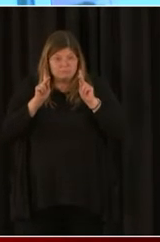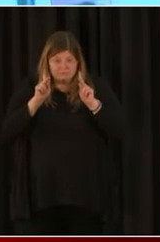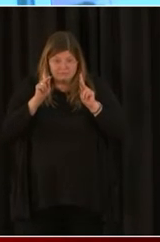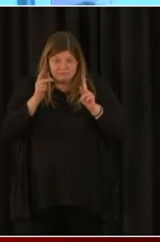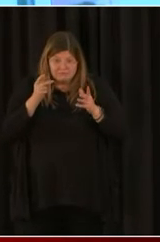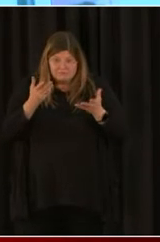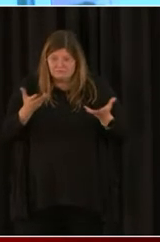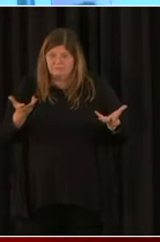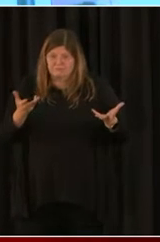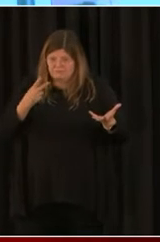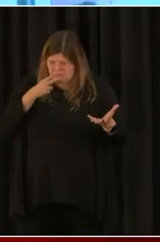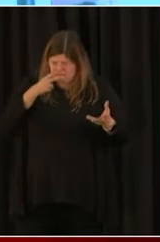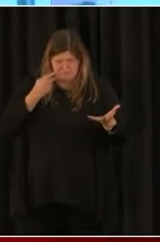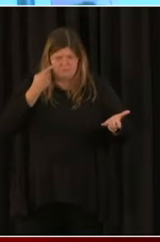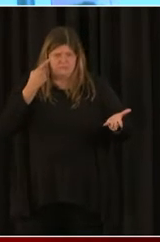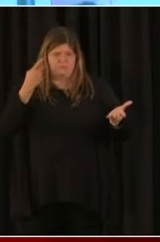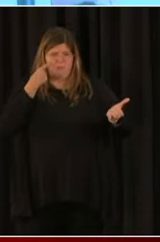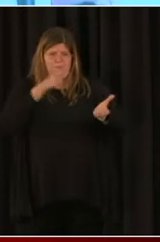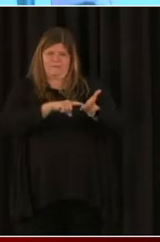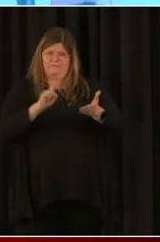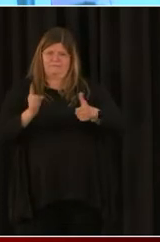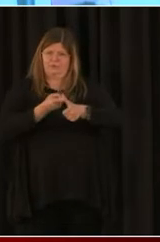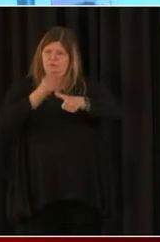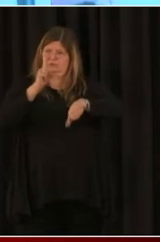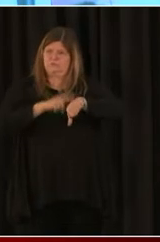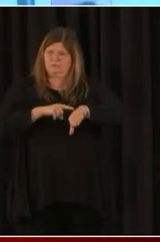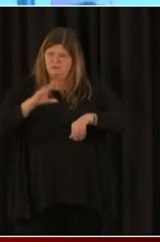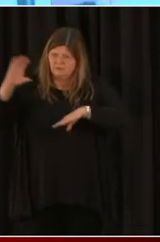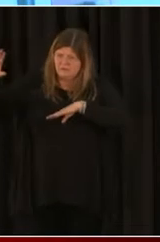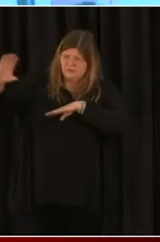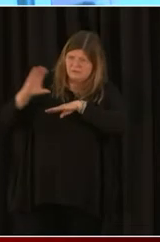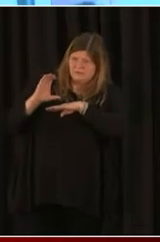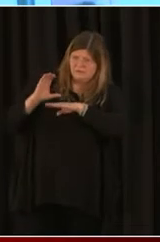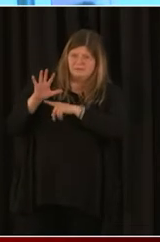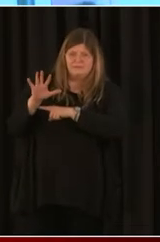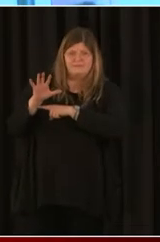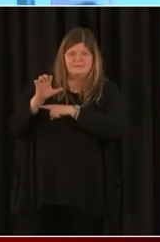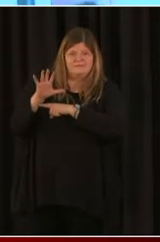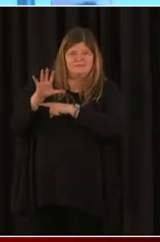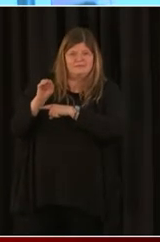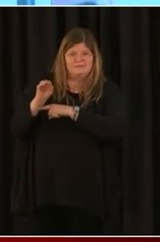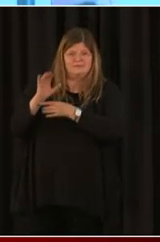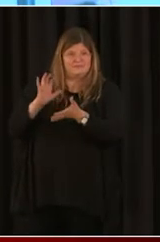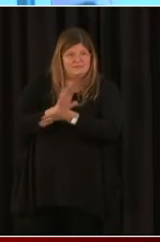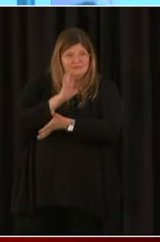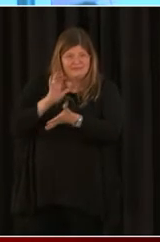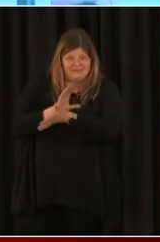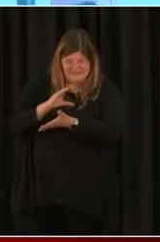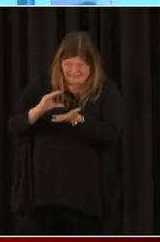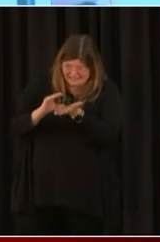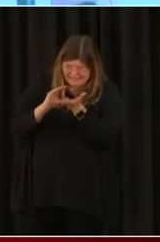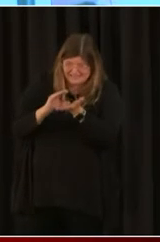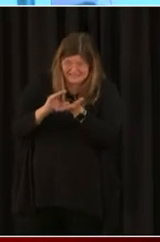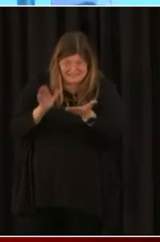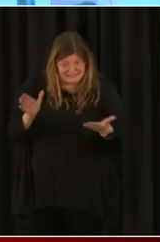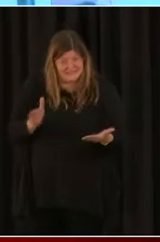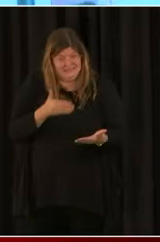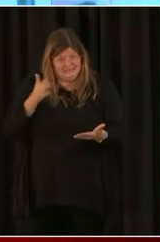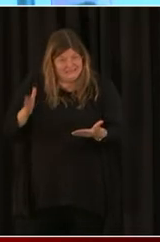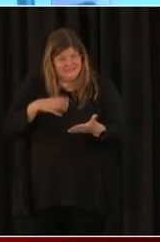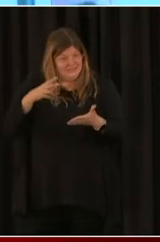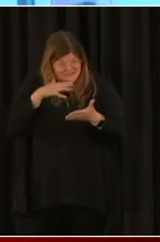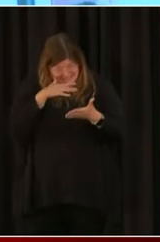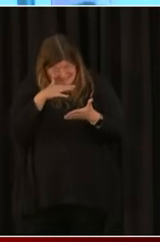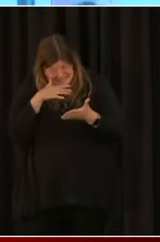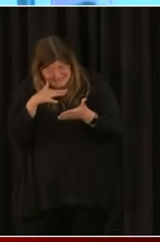5600-page document that we are going through right now at the SBA. So I will not be able